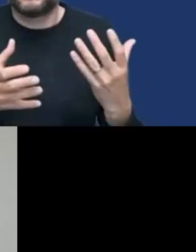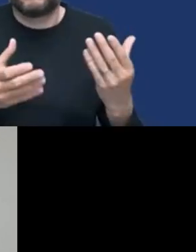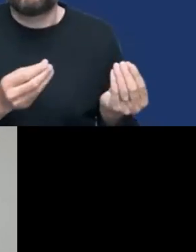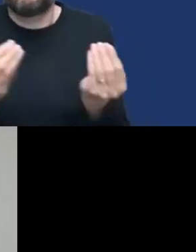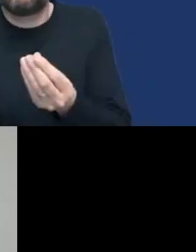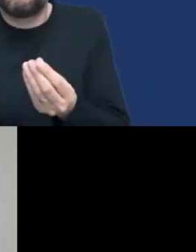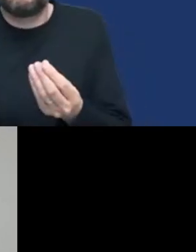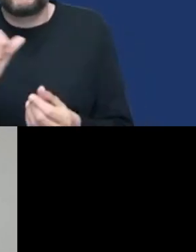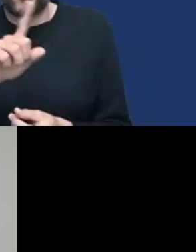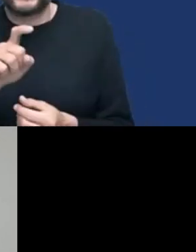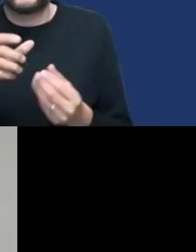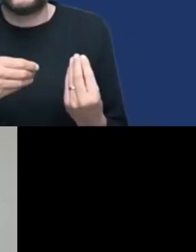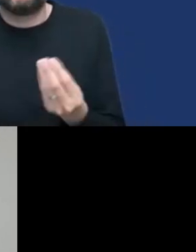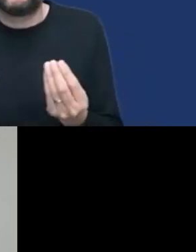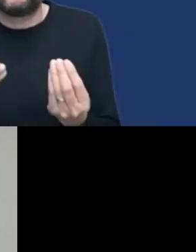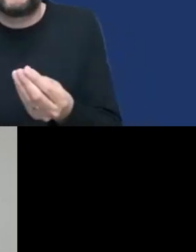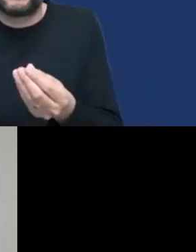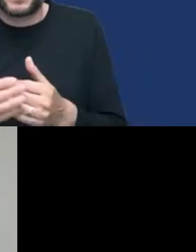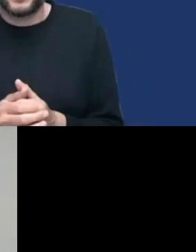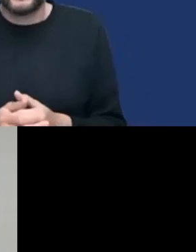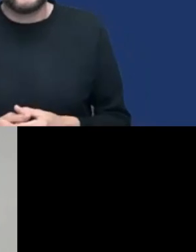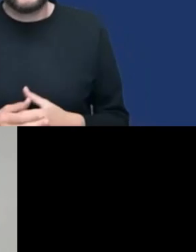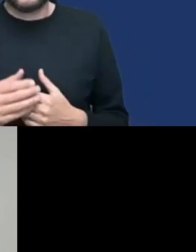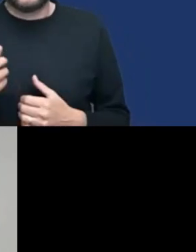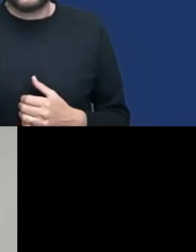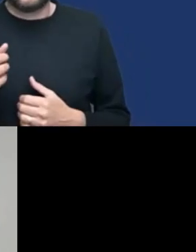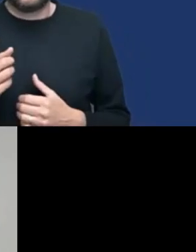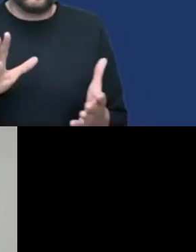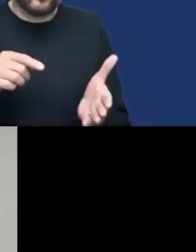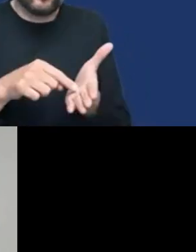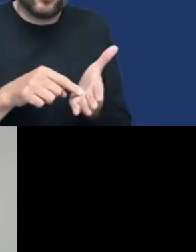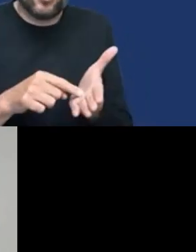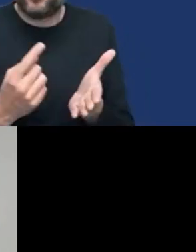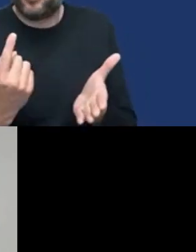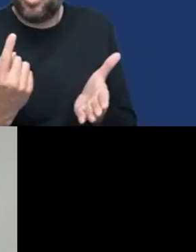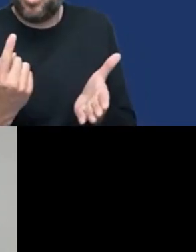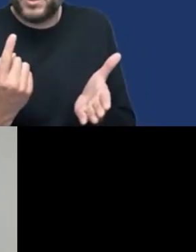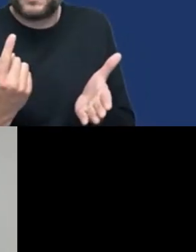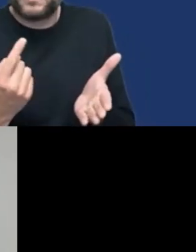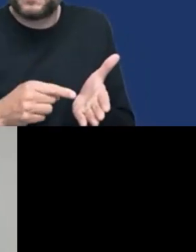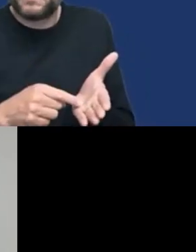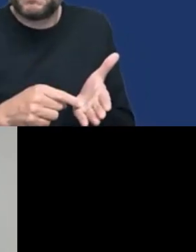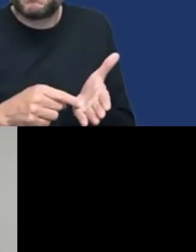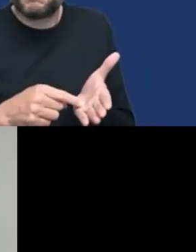I just want to comment on one question that came